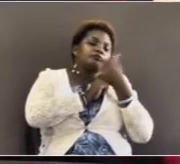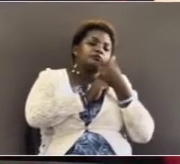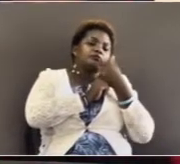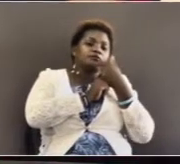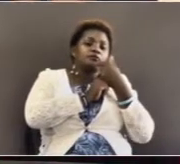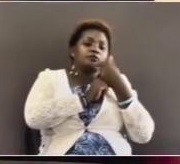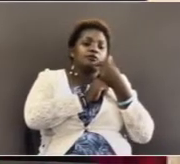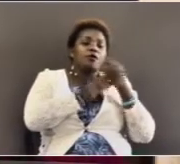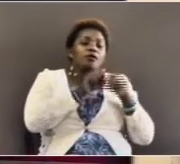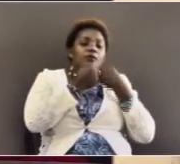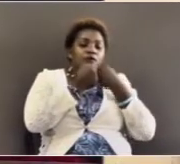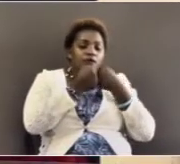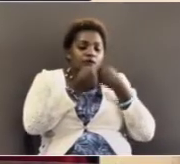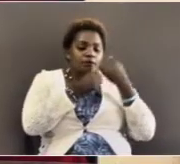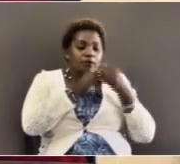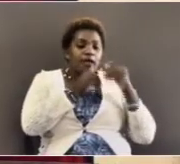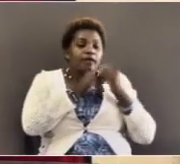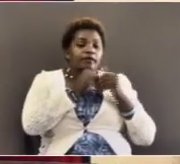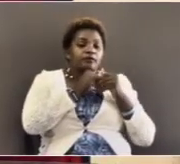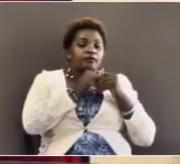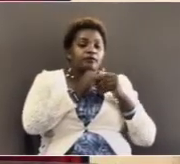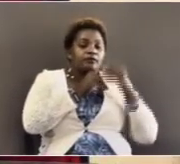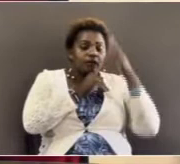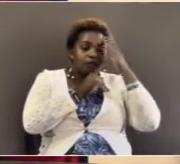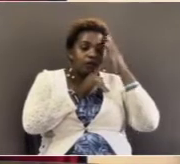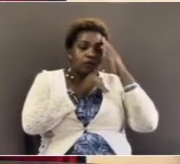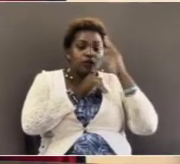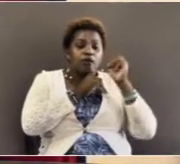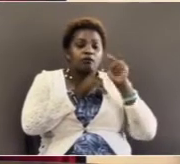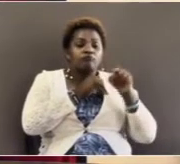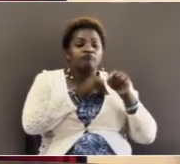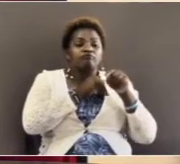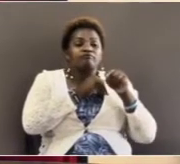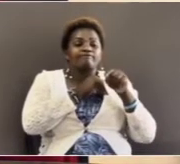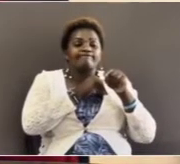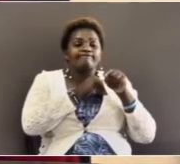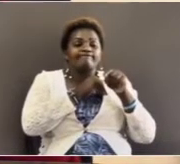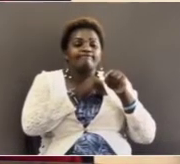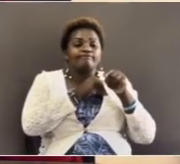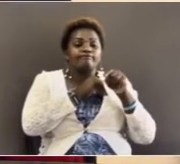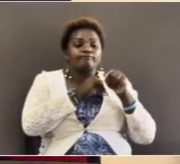he broke bread and we recognized him.